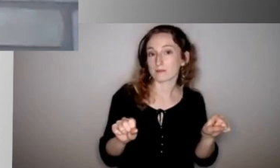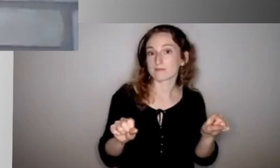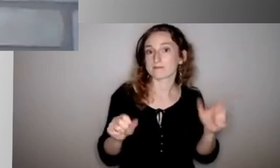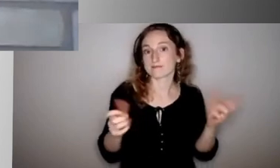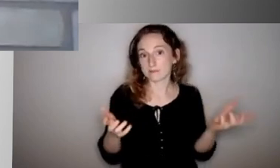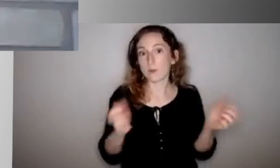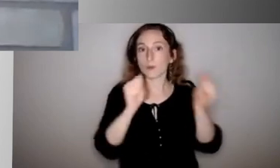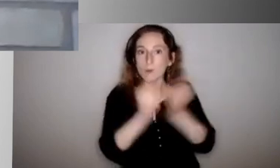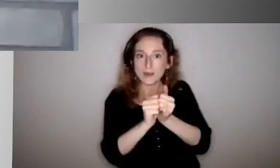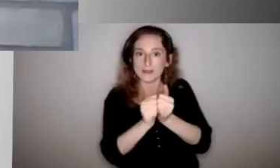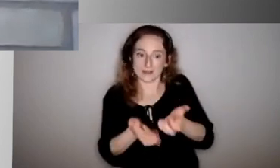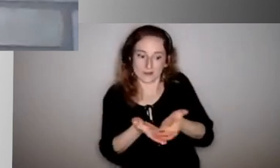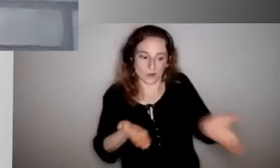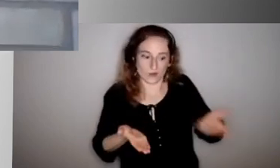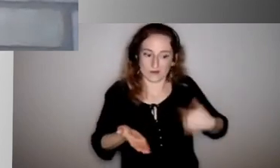have.